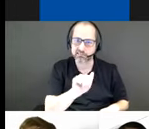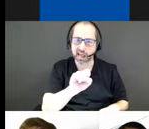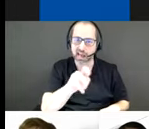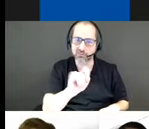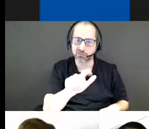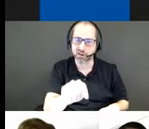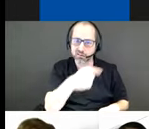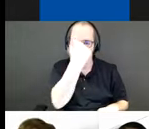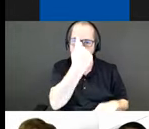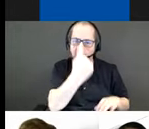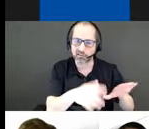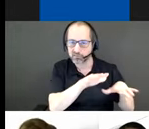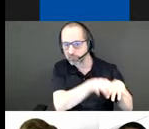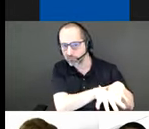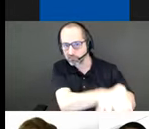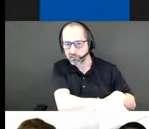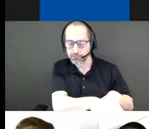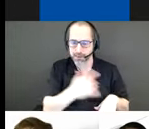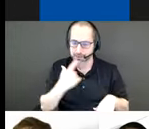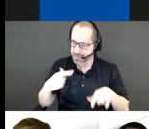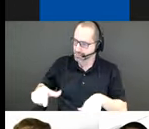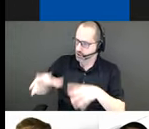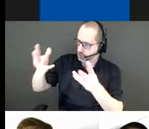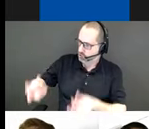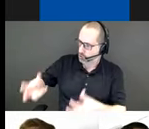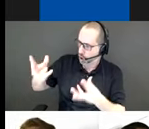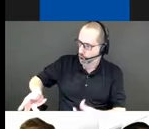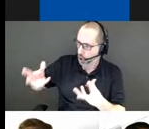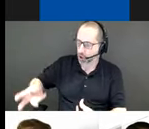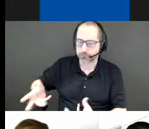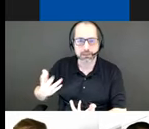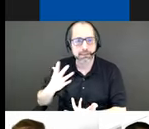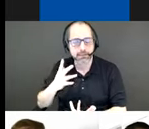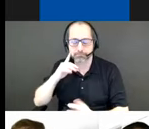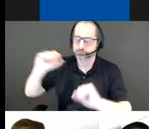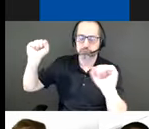softness and tread texture provide a kind of acoustic dampening of the traffic noise.